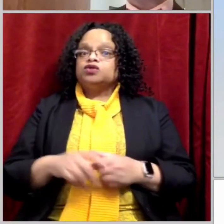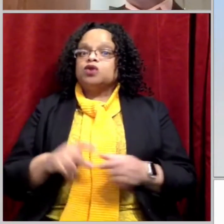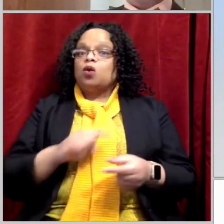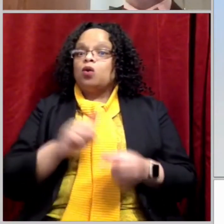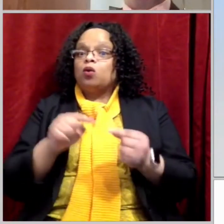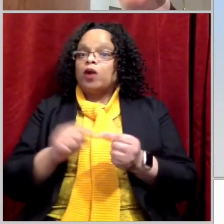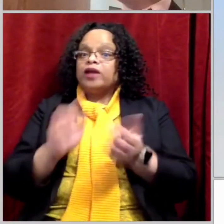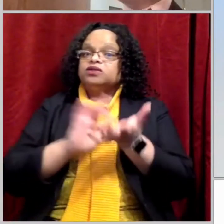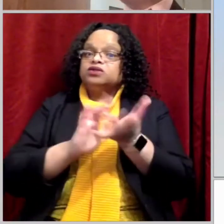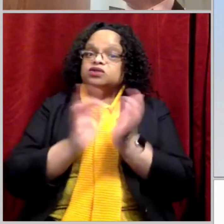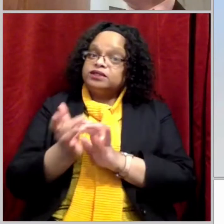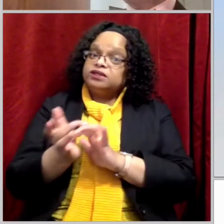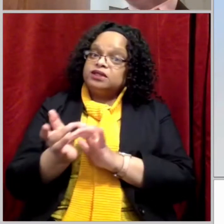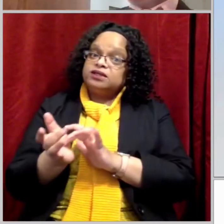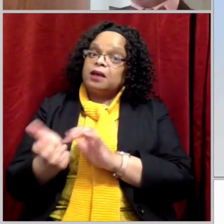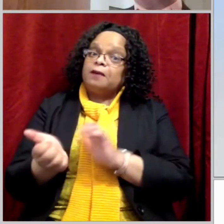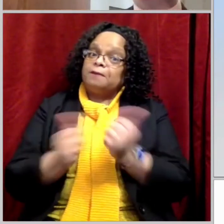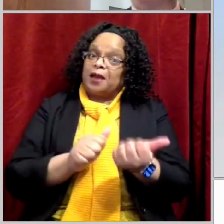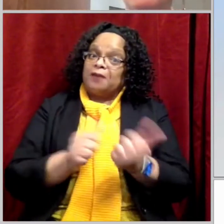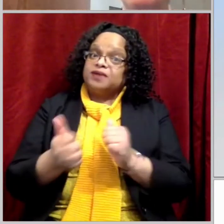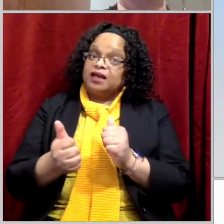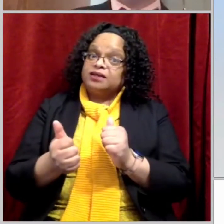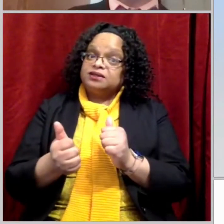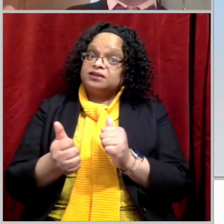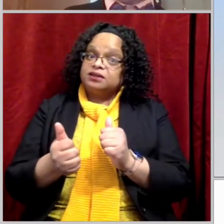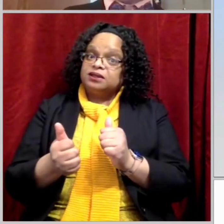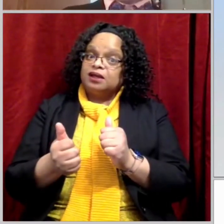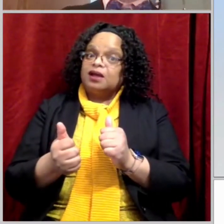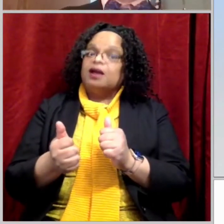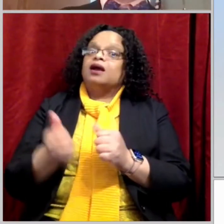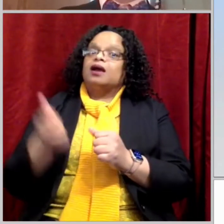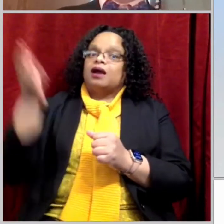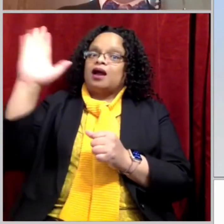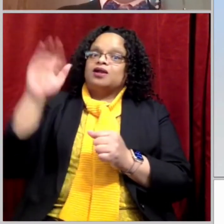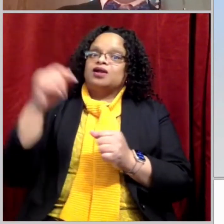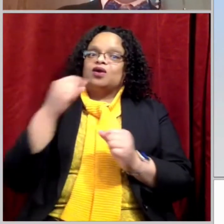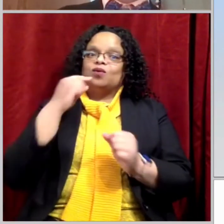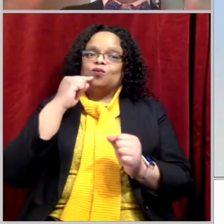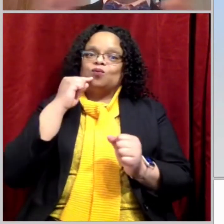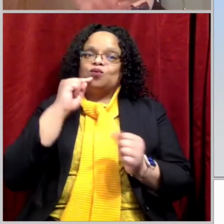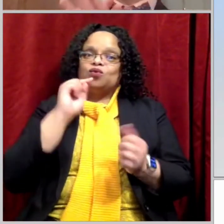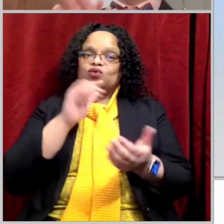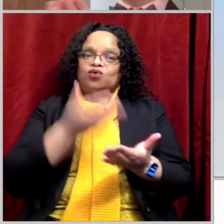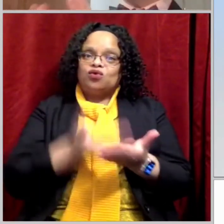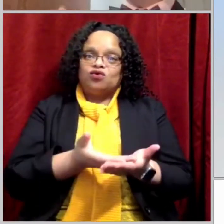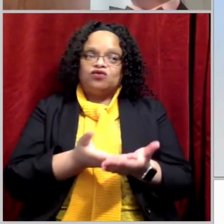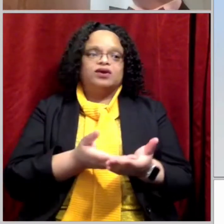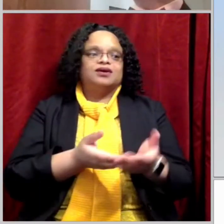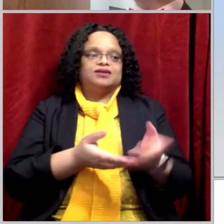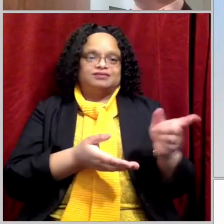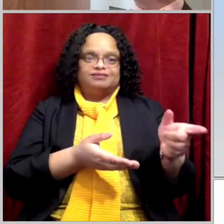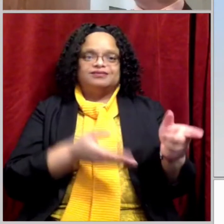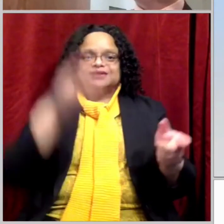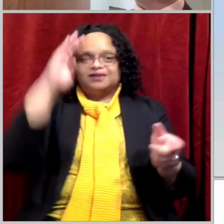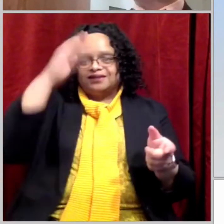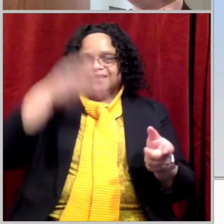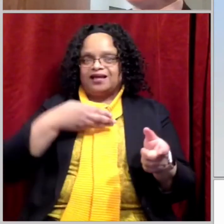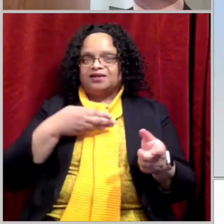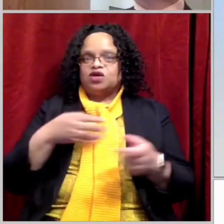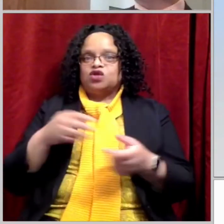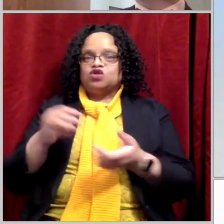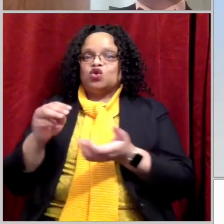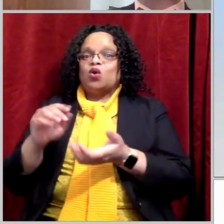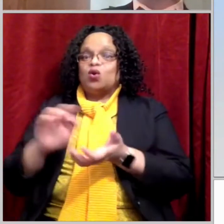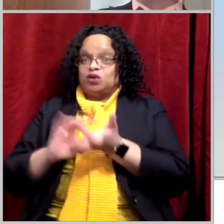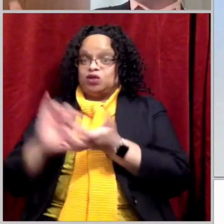is baptized and his sonship is manifested, John's ministry was fulfilled. Because